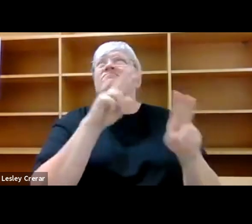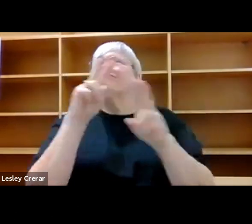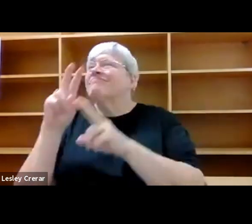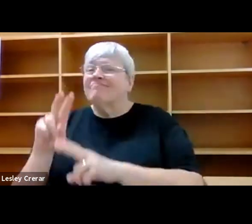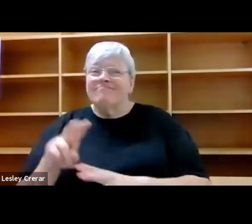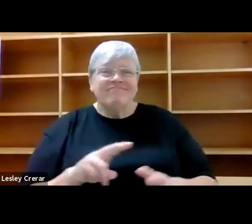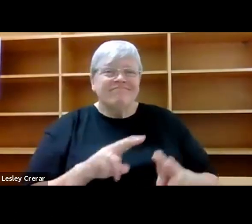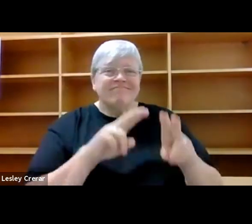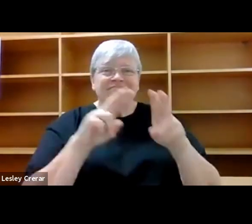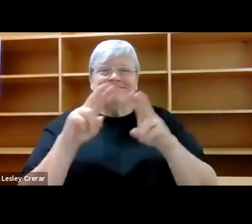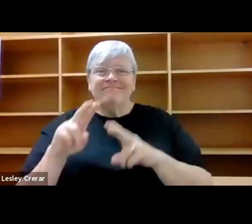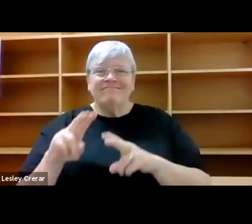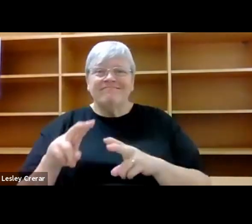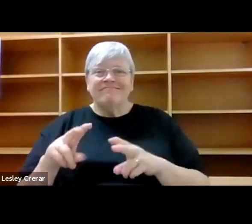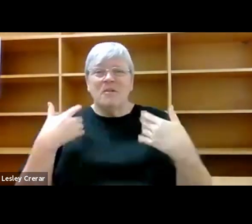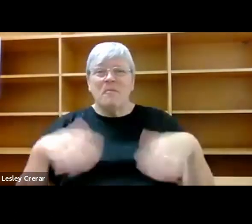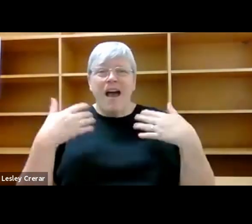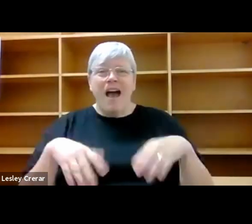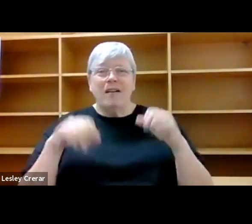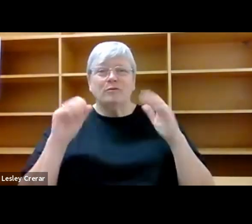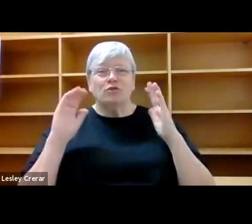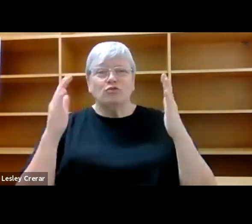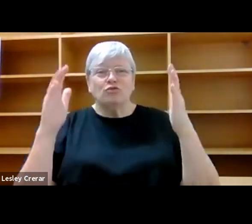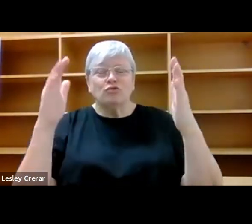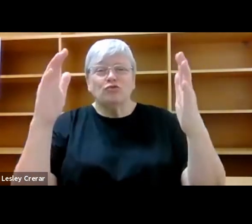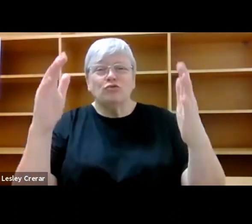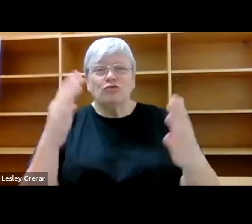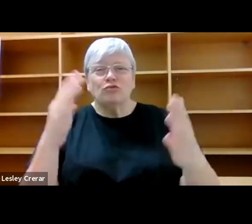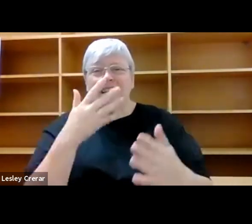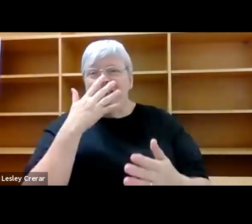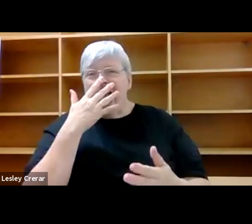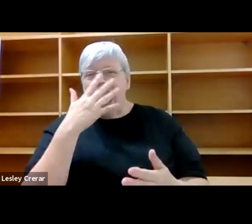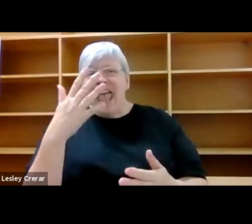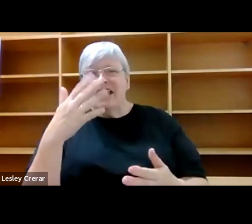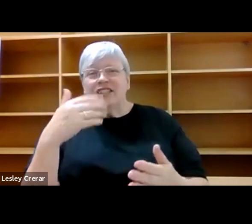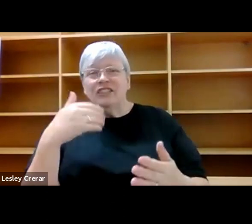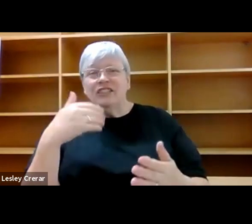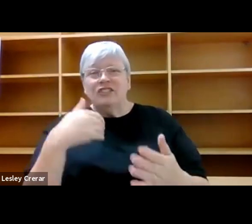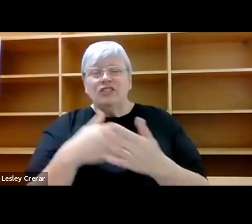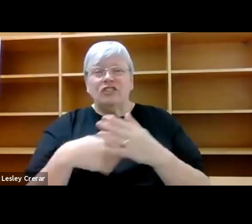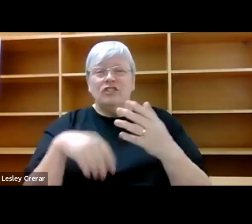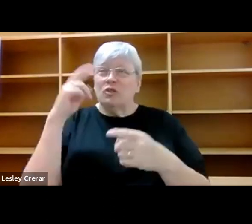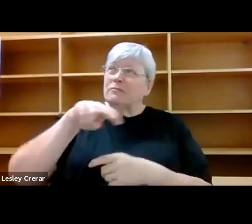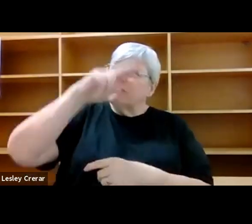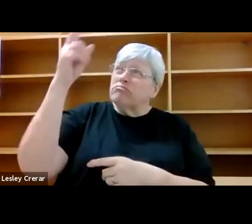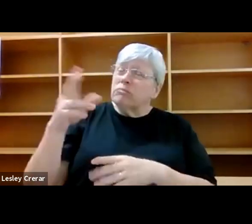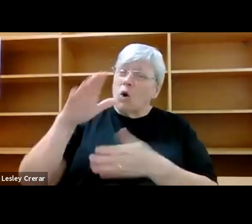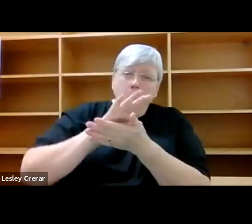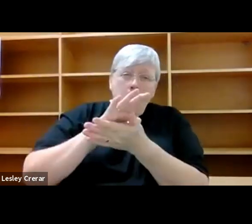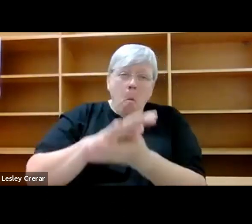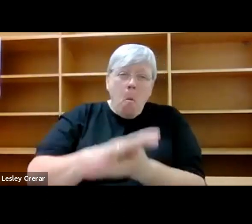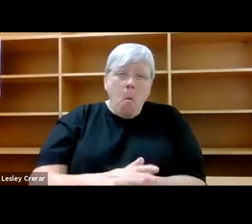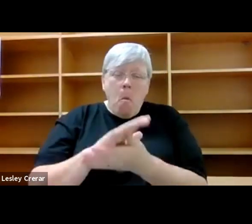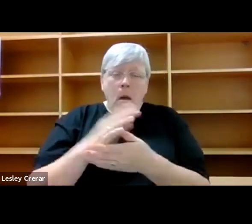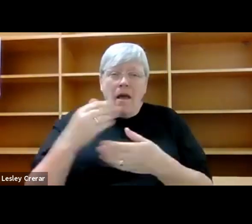arrayed themselves at my feet. The compression of ages, packed tight by many walkers, the patient growth